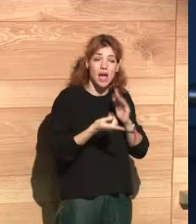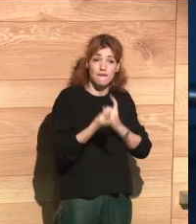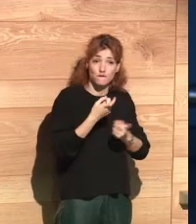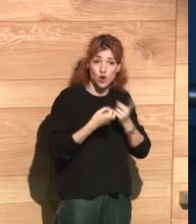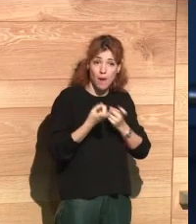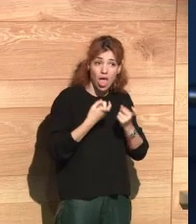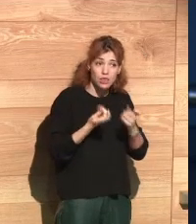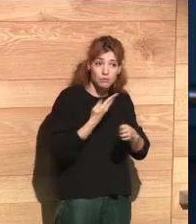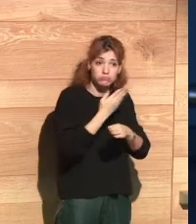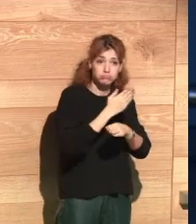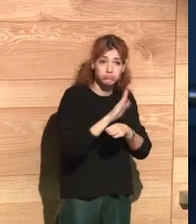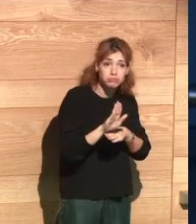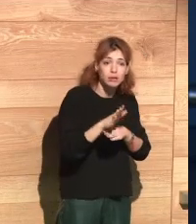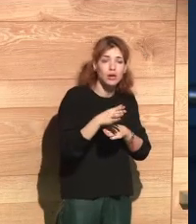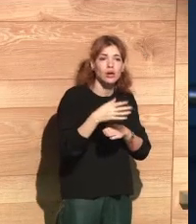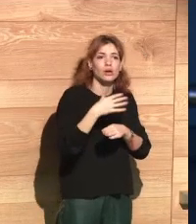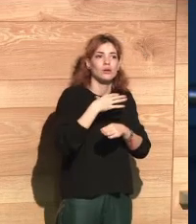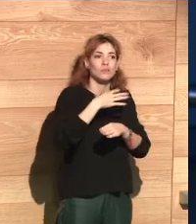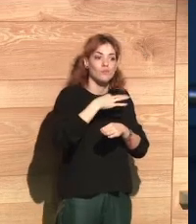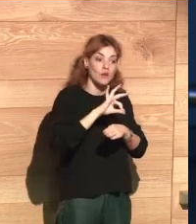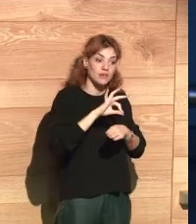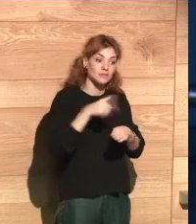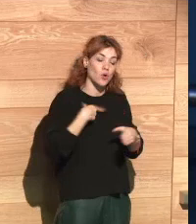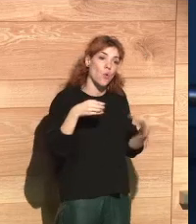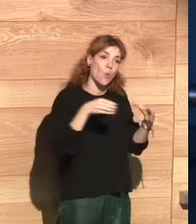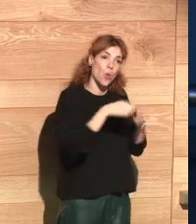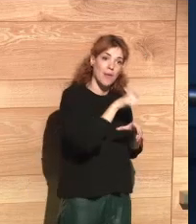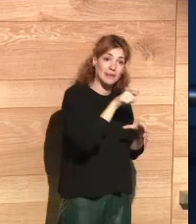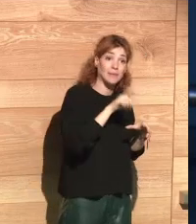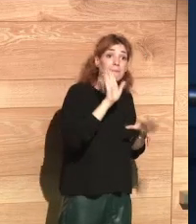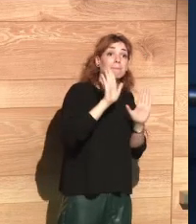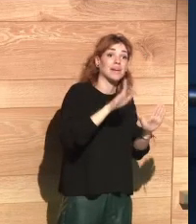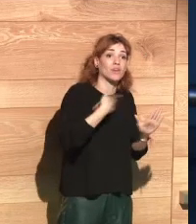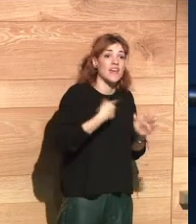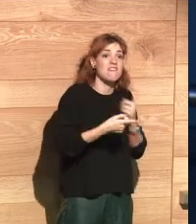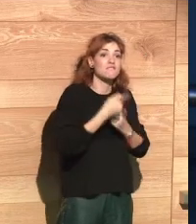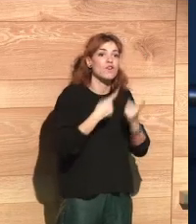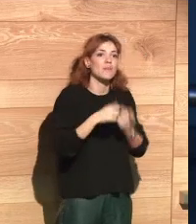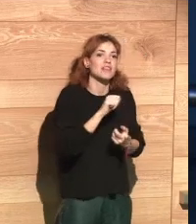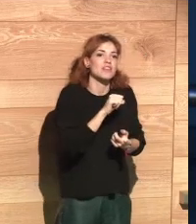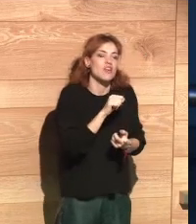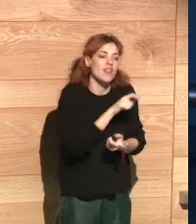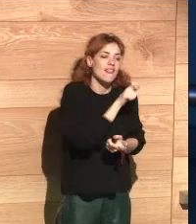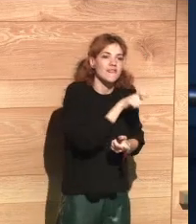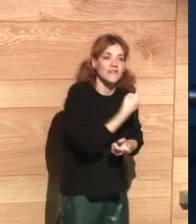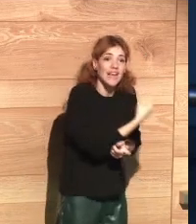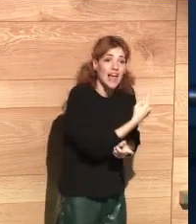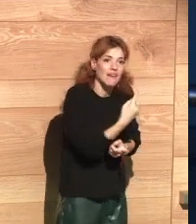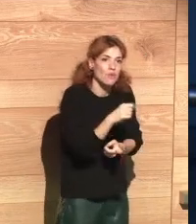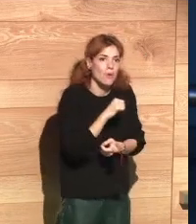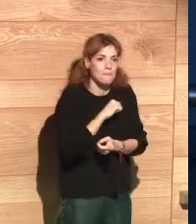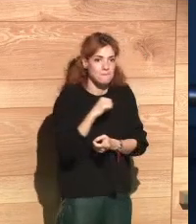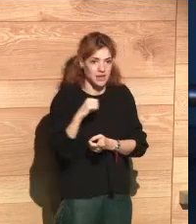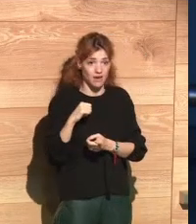system that allows to present information about a group of individuals but saving and protecting at the same